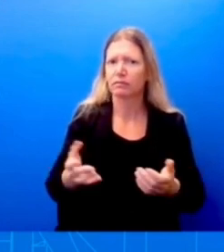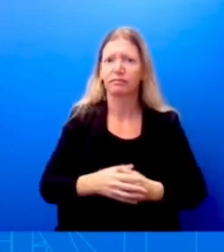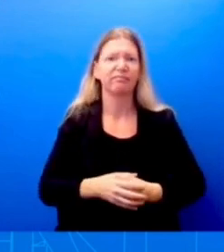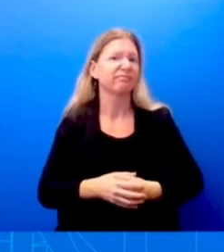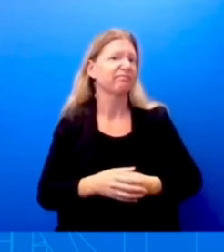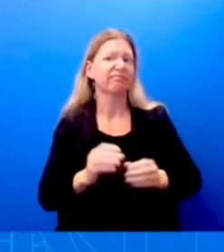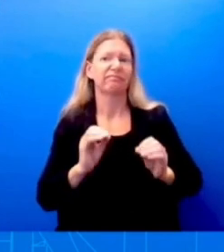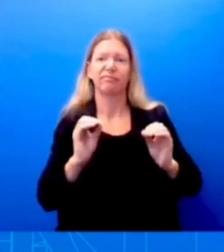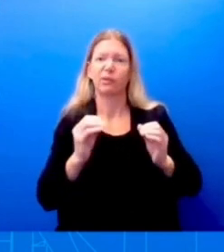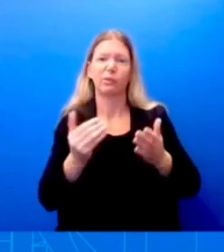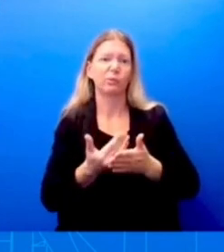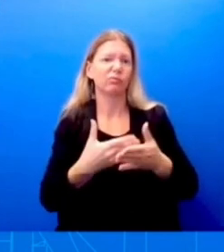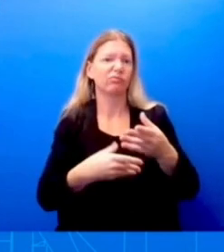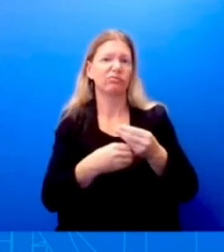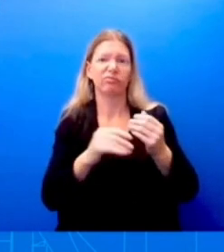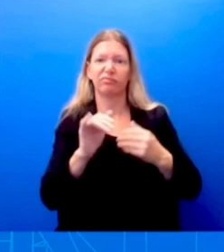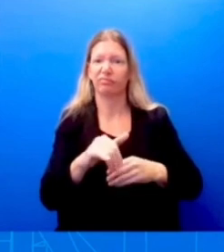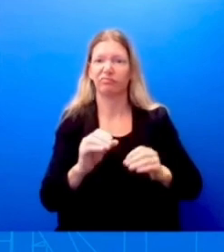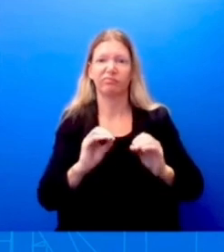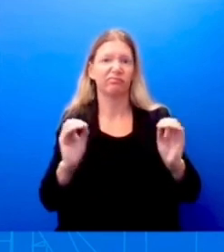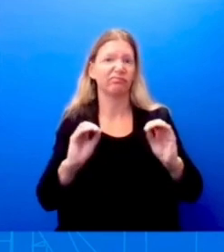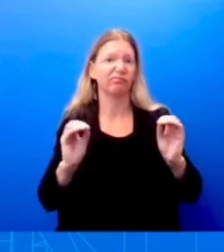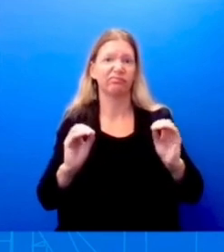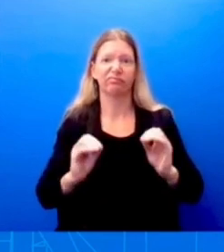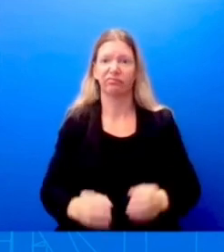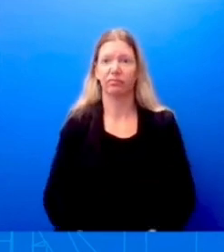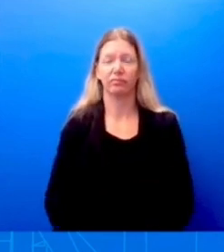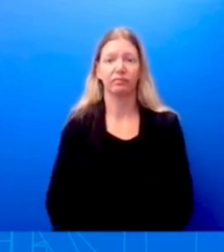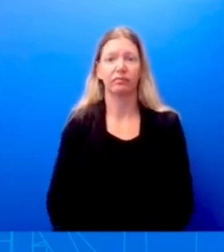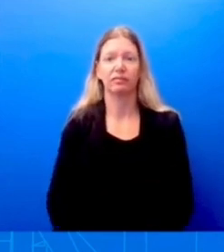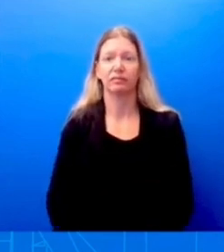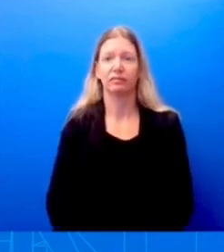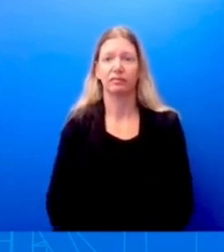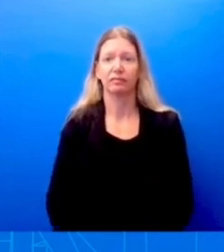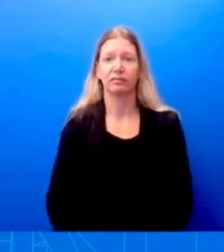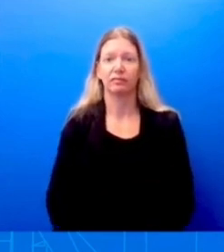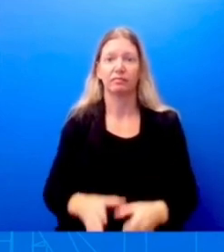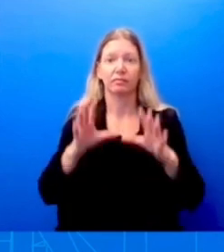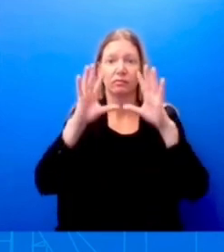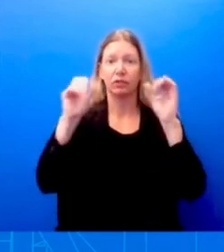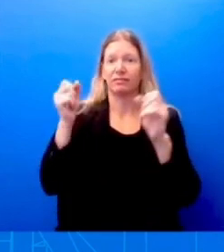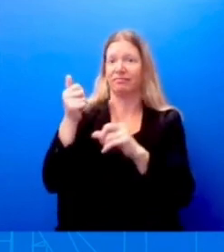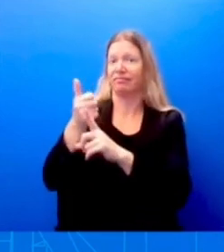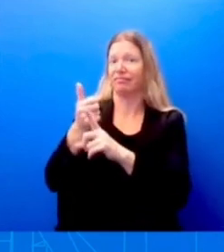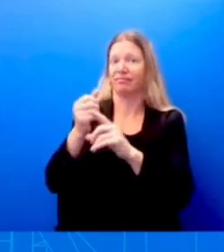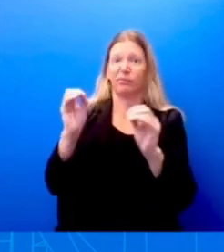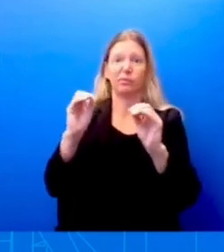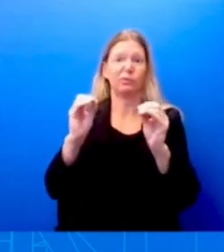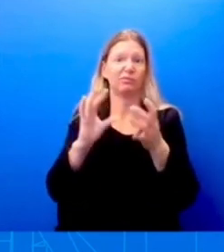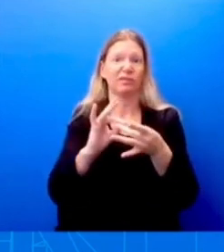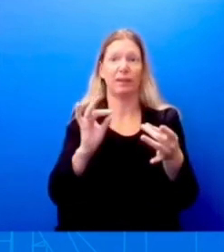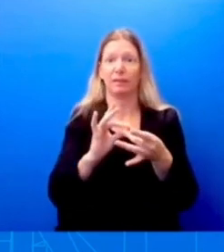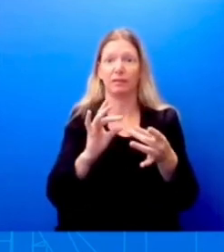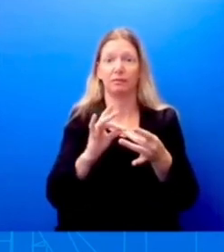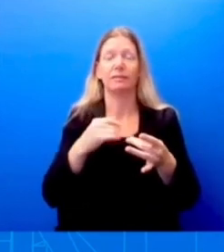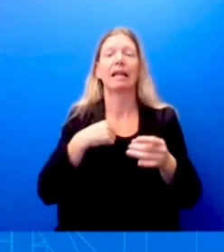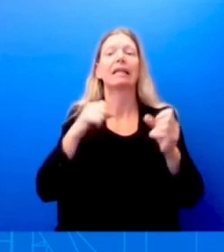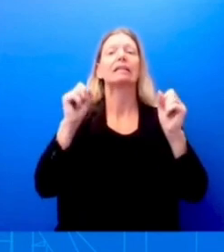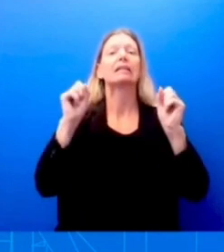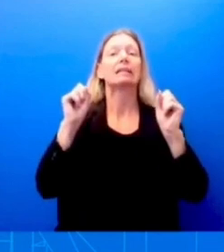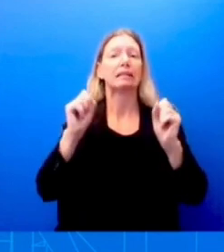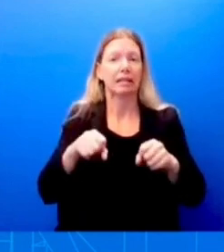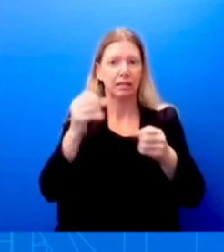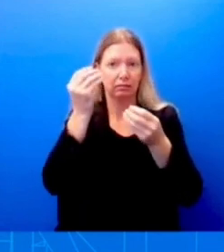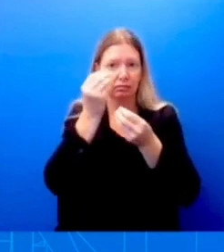to what the President said at this time. What I can say is that we are prepared for the fall. As the